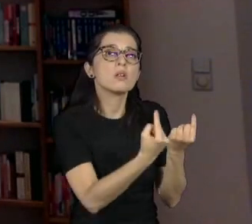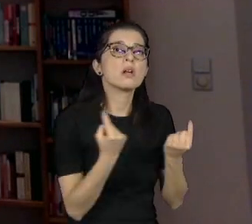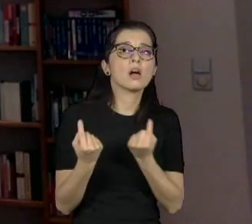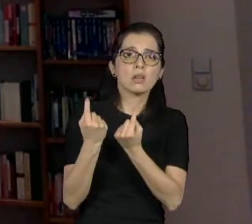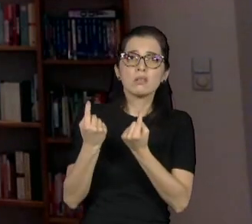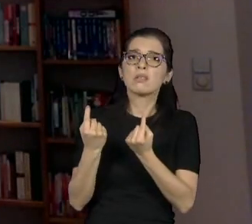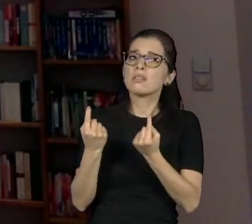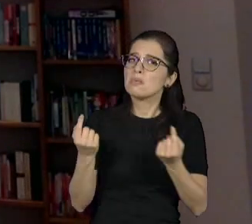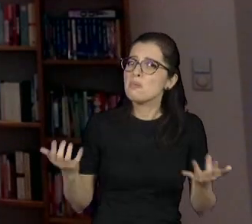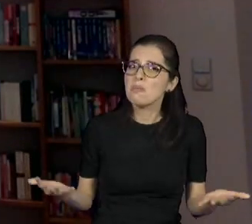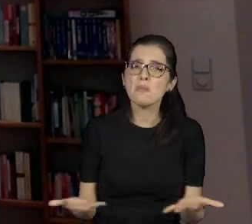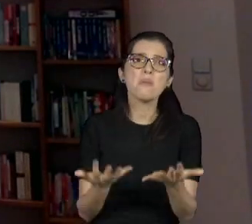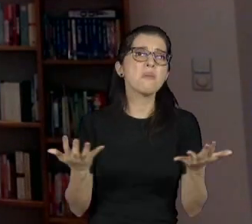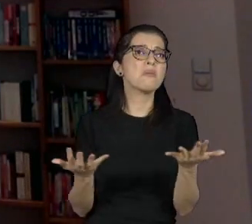groups and individuals individuals you you you you you you